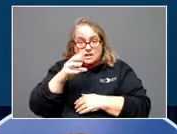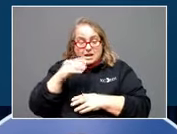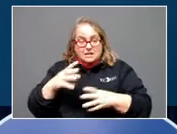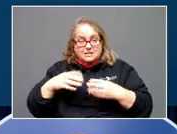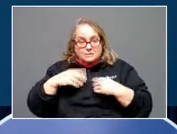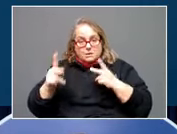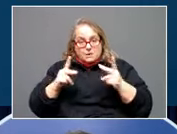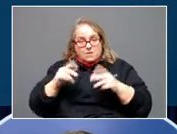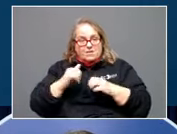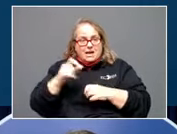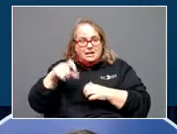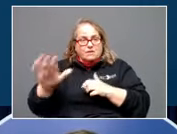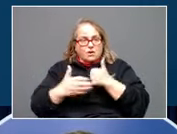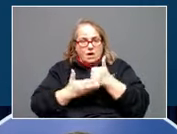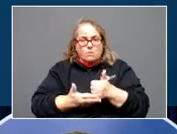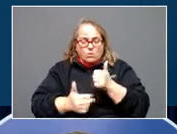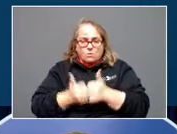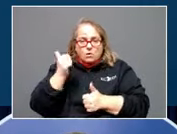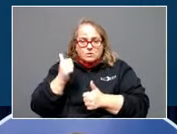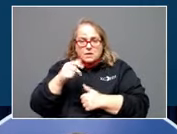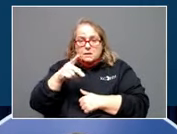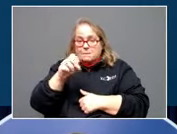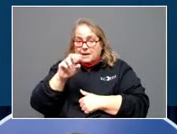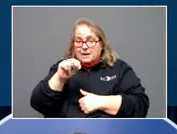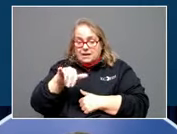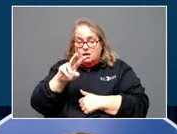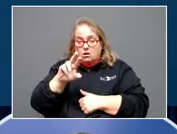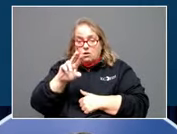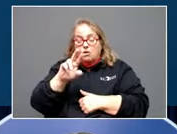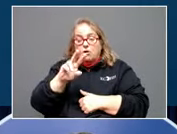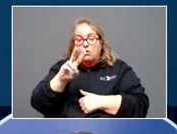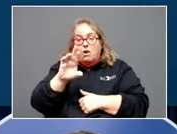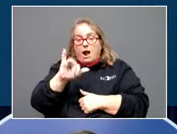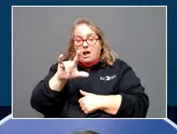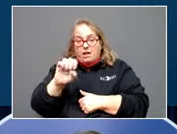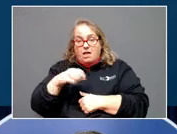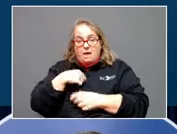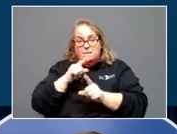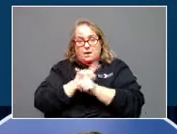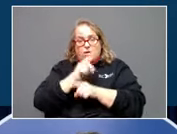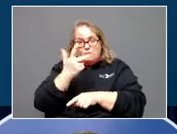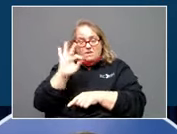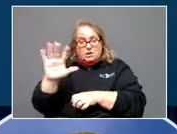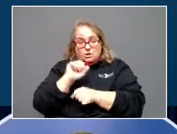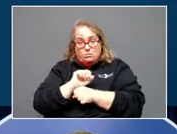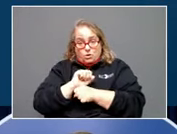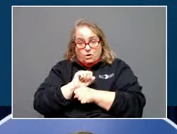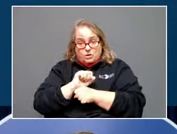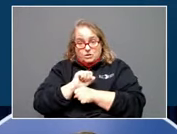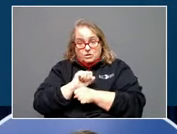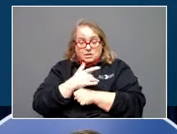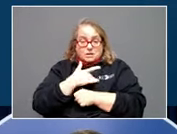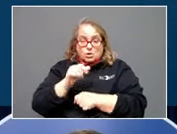that need their help the most. At Penny Ryle, I met three of their employees that typically work